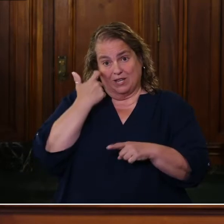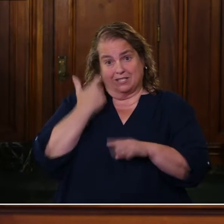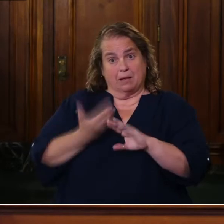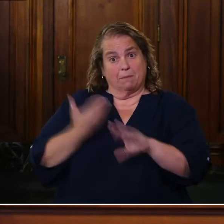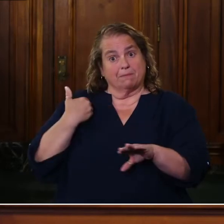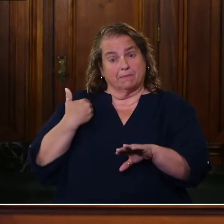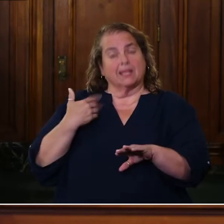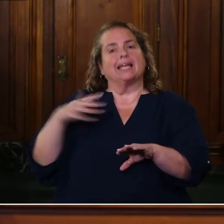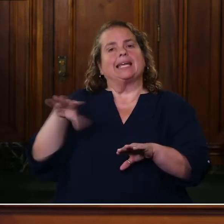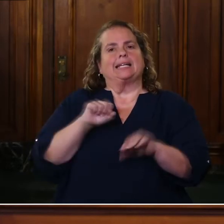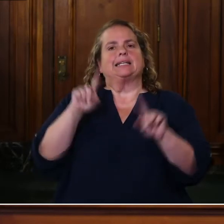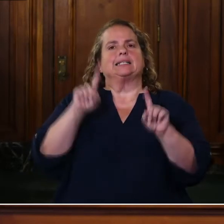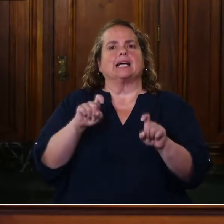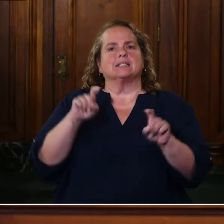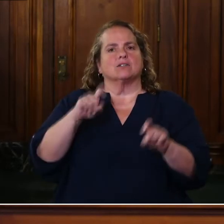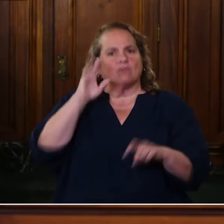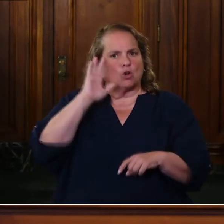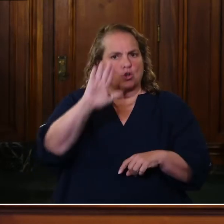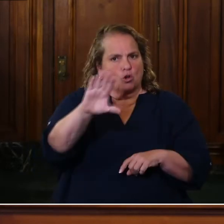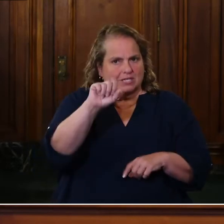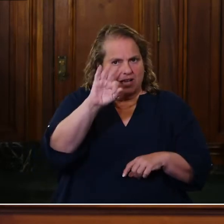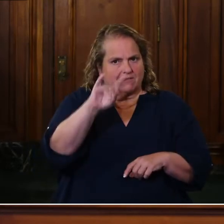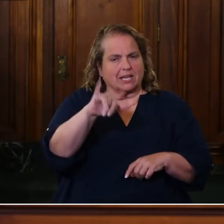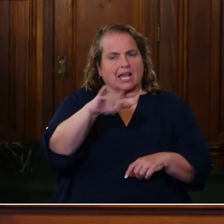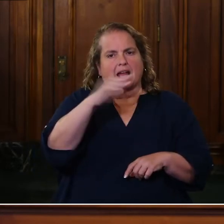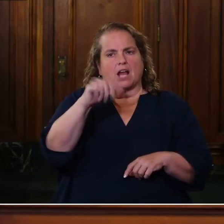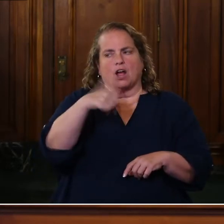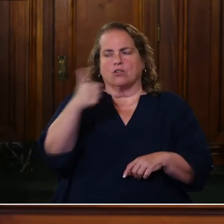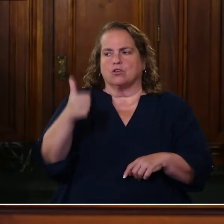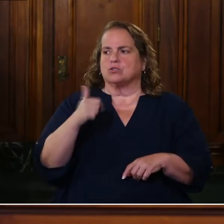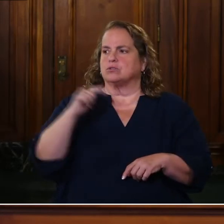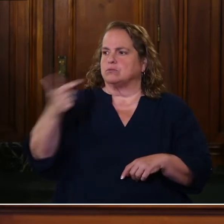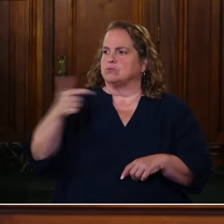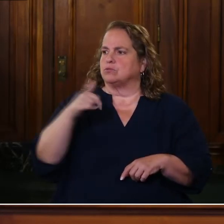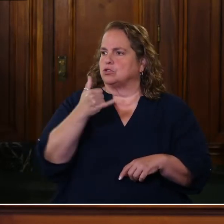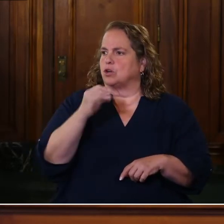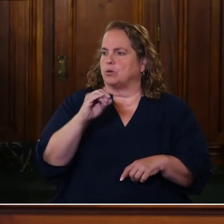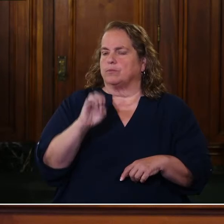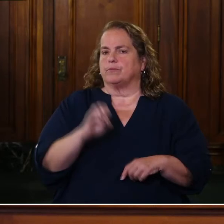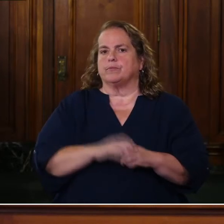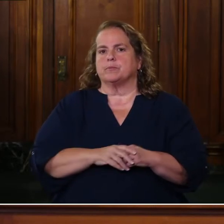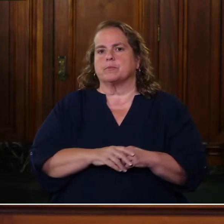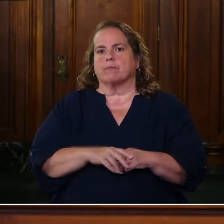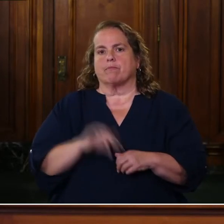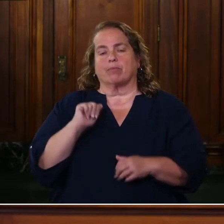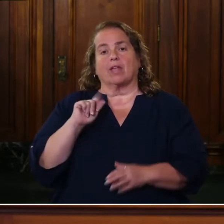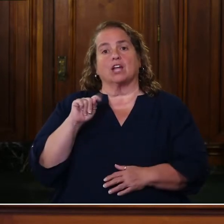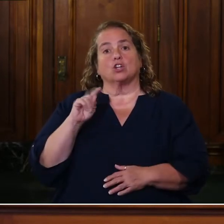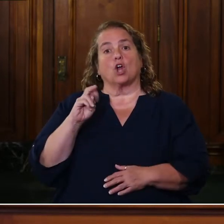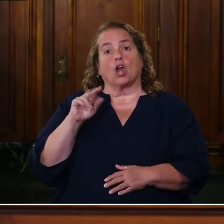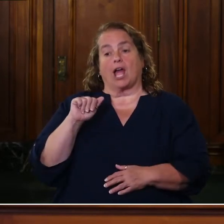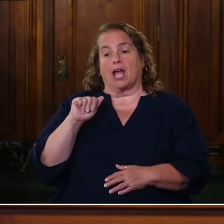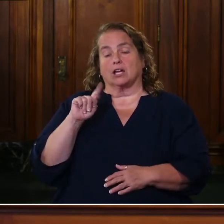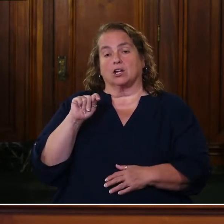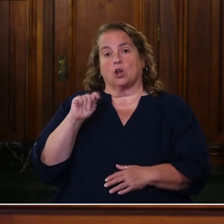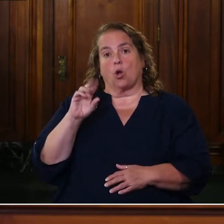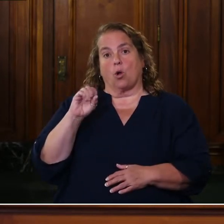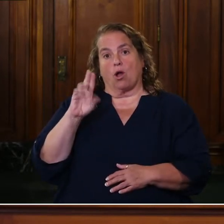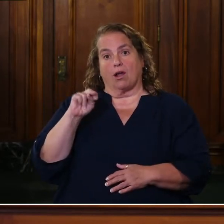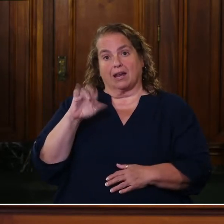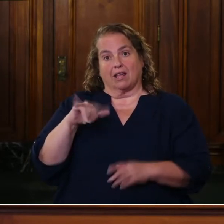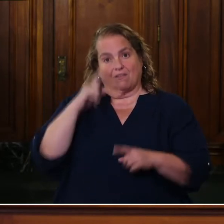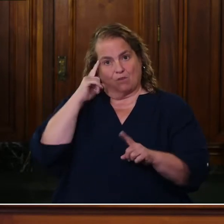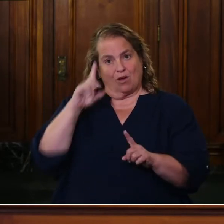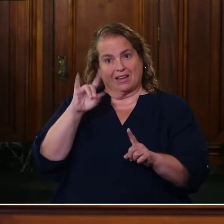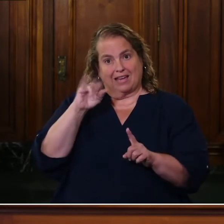get tested for your safety and for others. Joe. Uh, the attorney for David and his family asked today that all parts of the